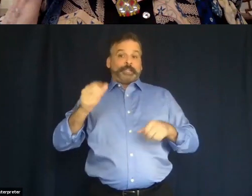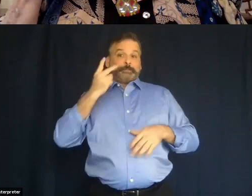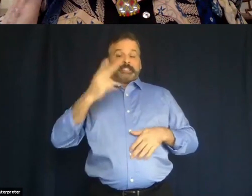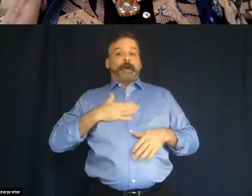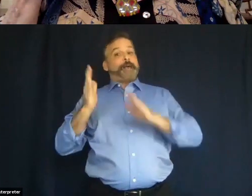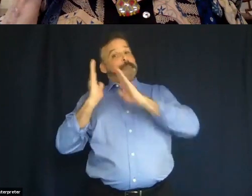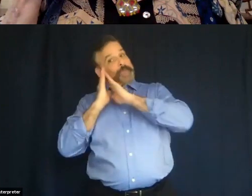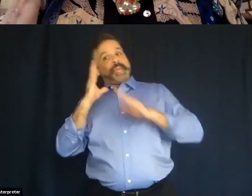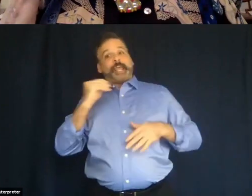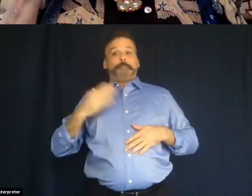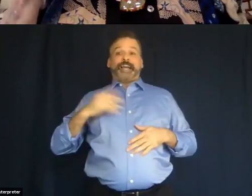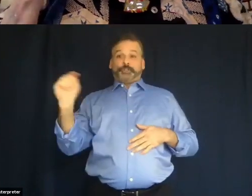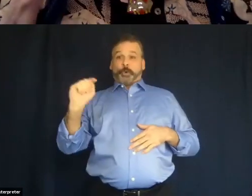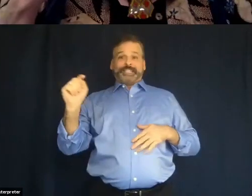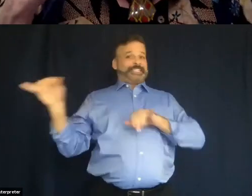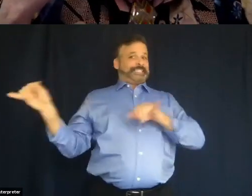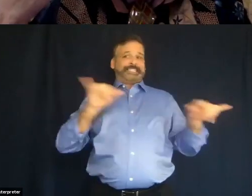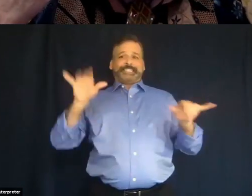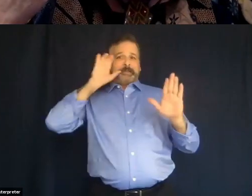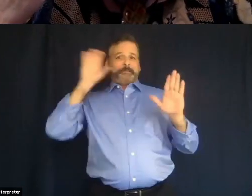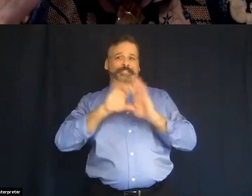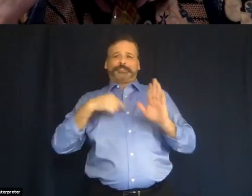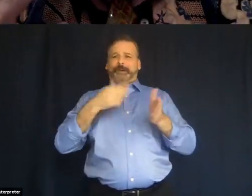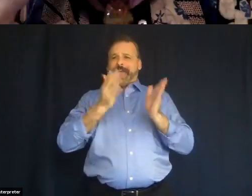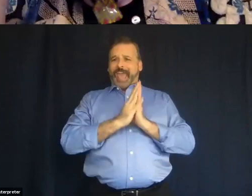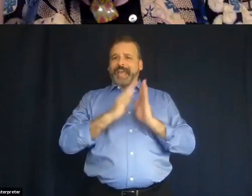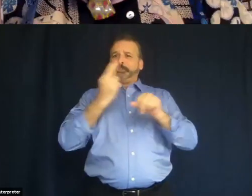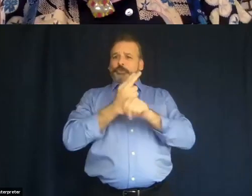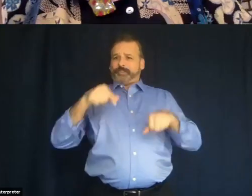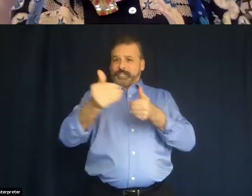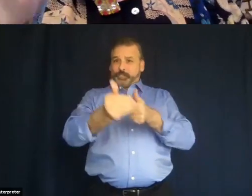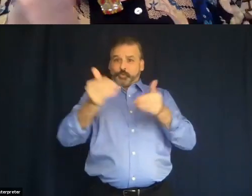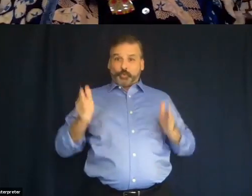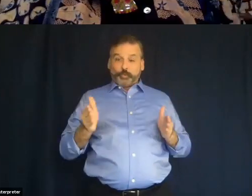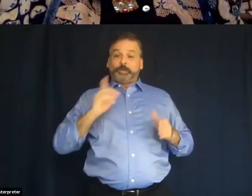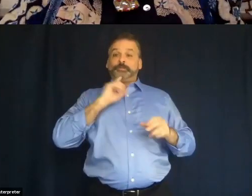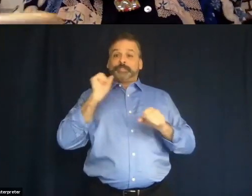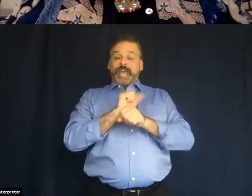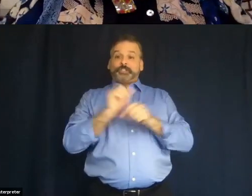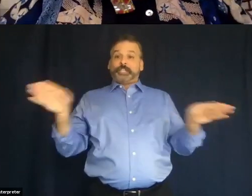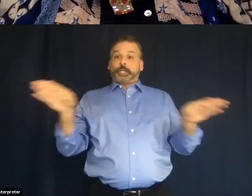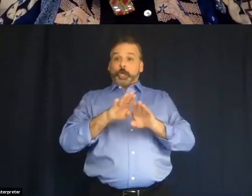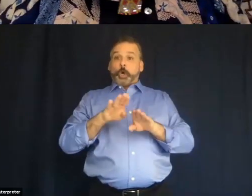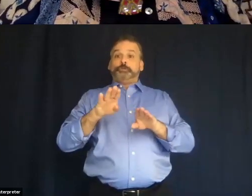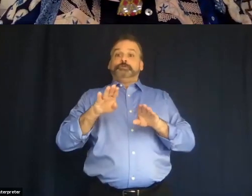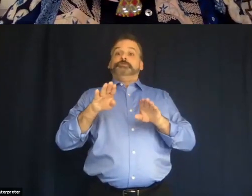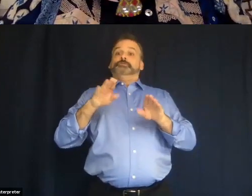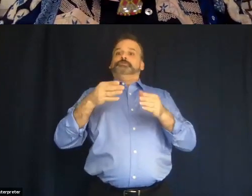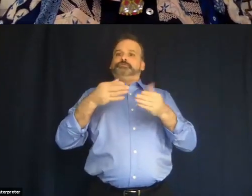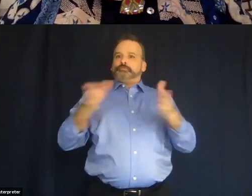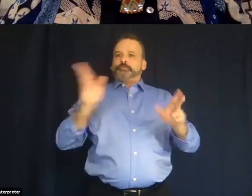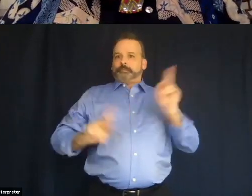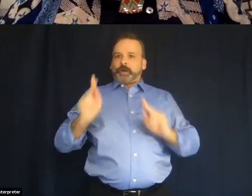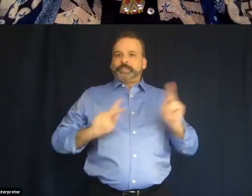bed and my toilet in the shot so I asked them if I could use this room which was actually closed to the public they said no you can't use it so